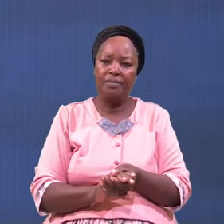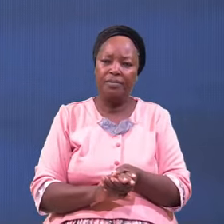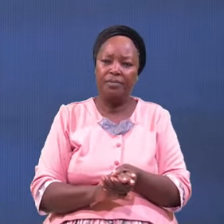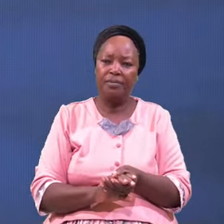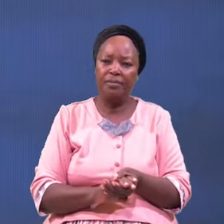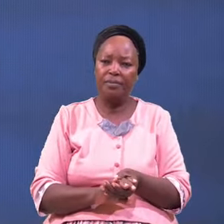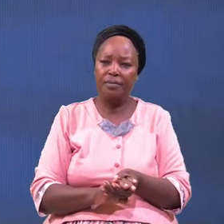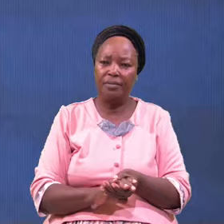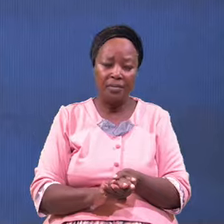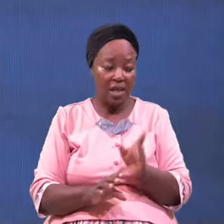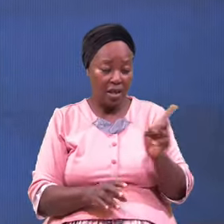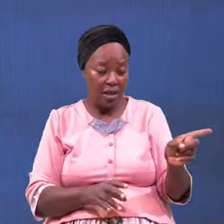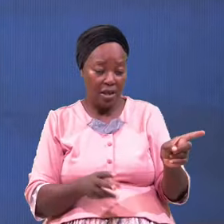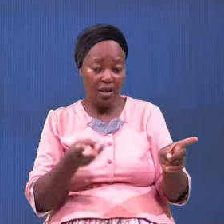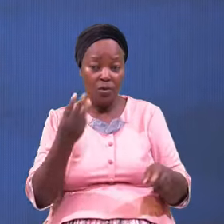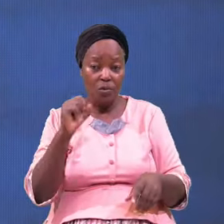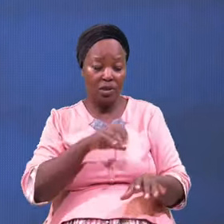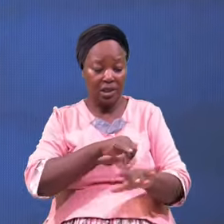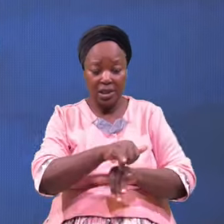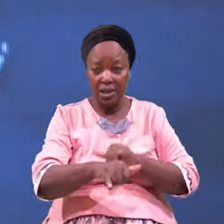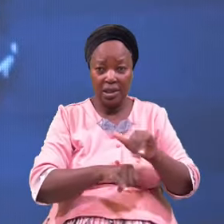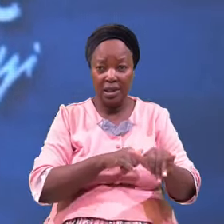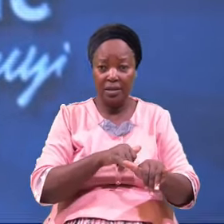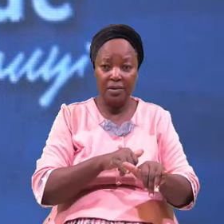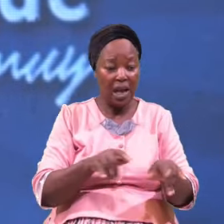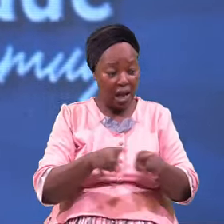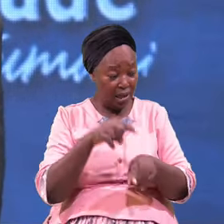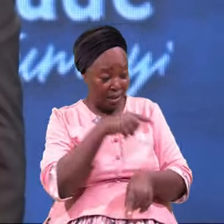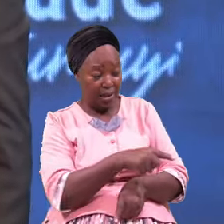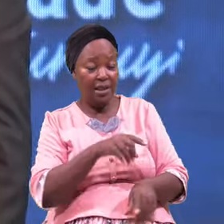He Was Deceived Like He Deceived His Father